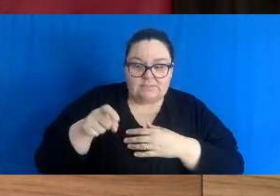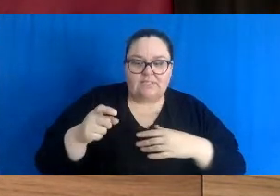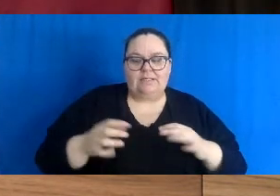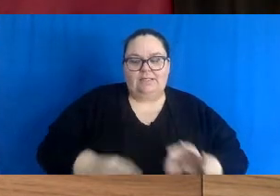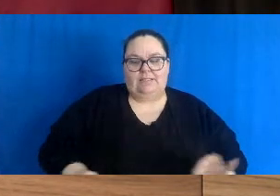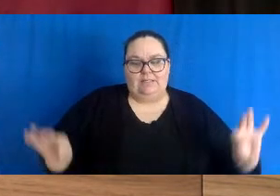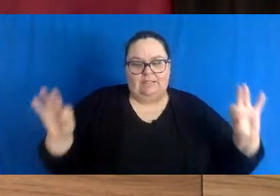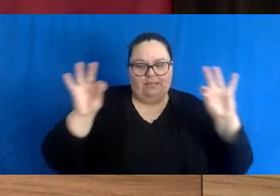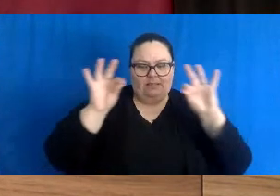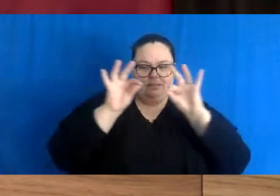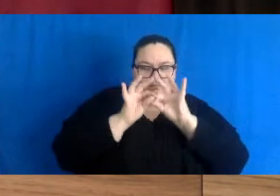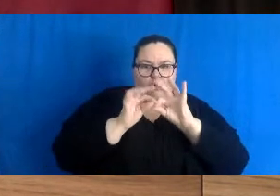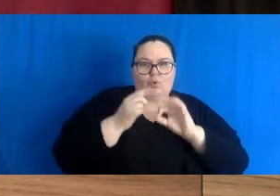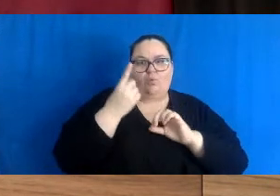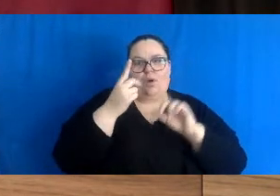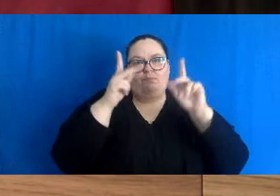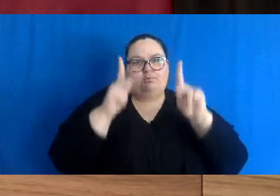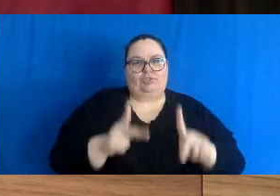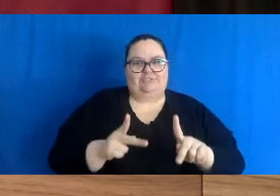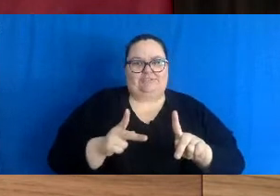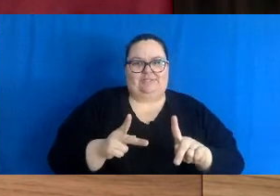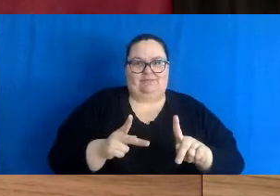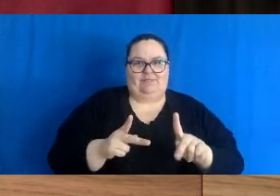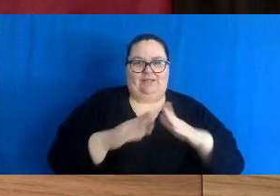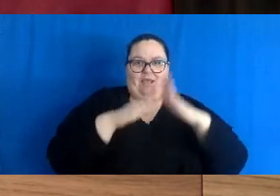to just have one person per household doing that.